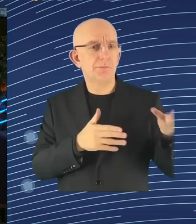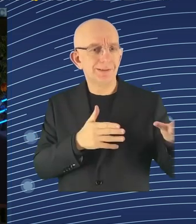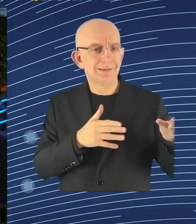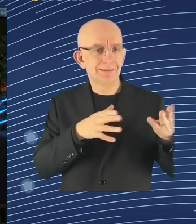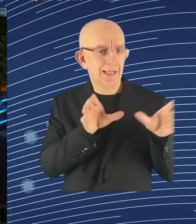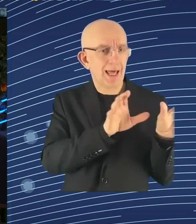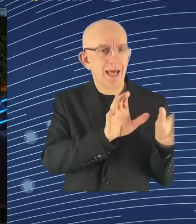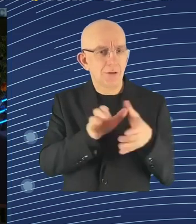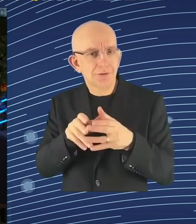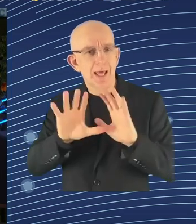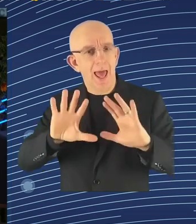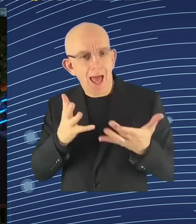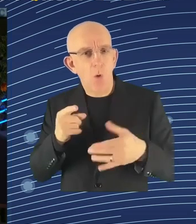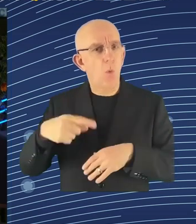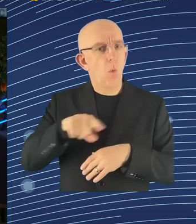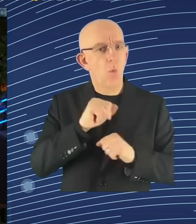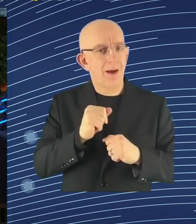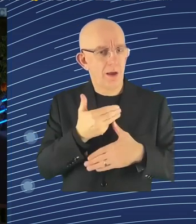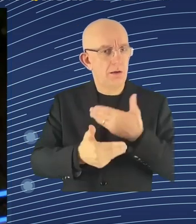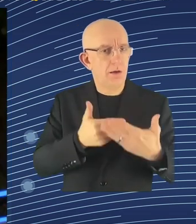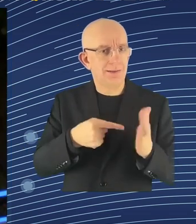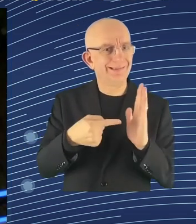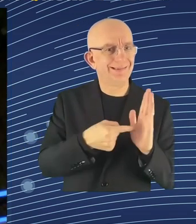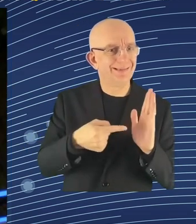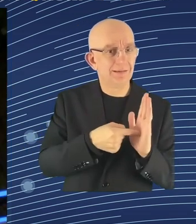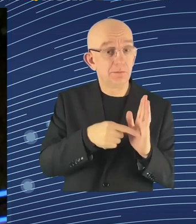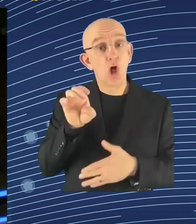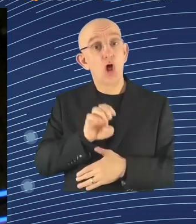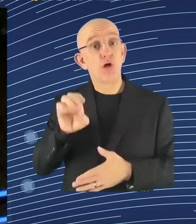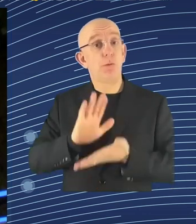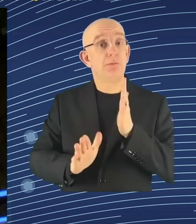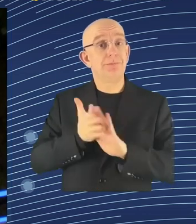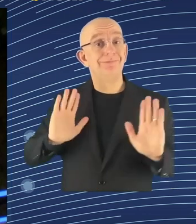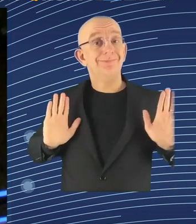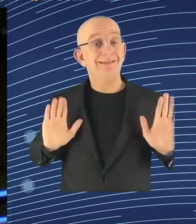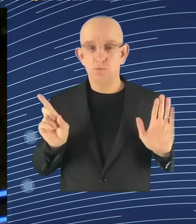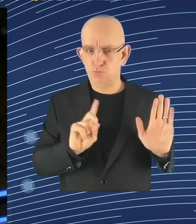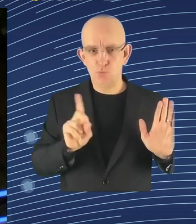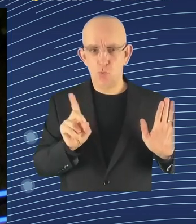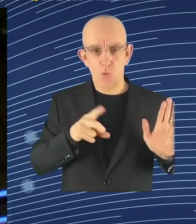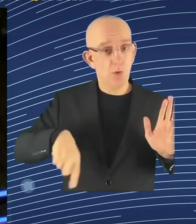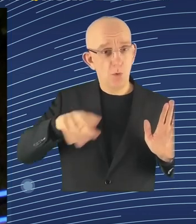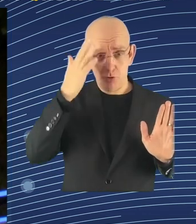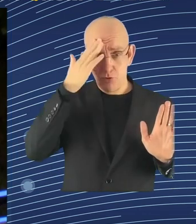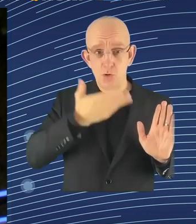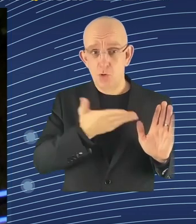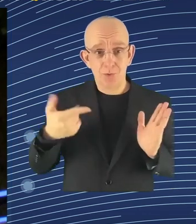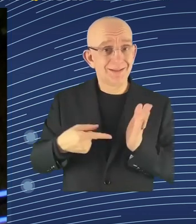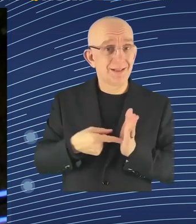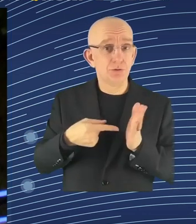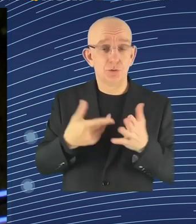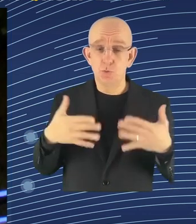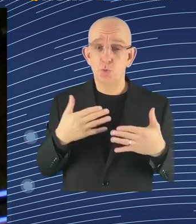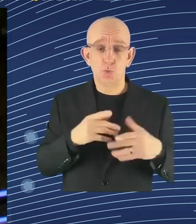offering a lot of opportunities, but at the same time, we have to set the